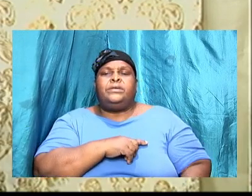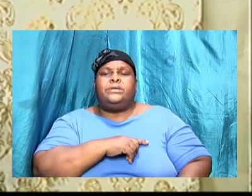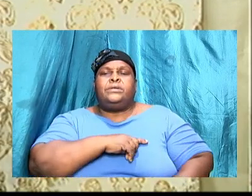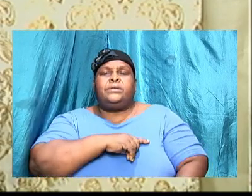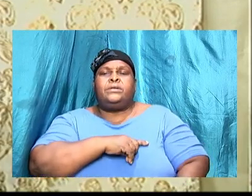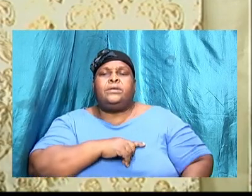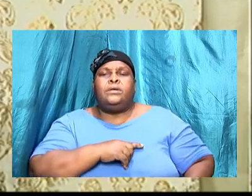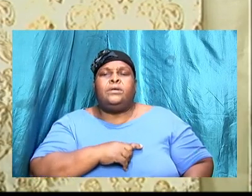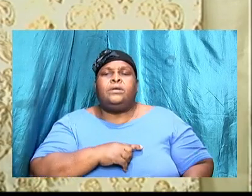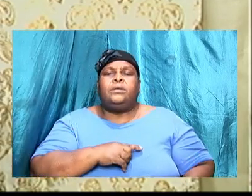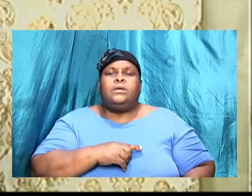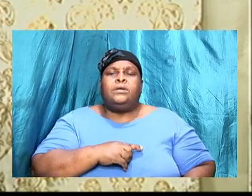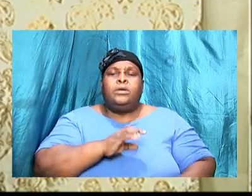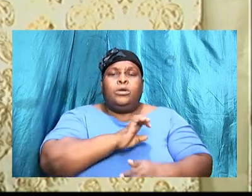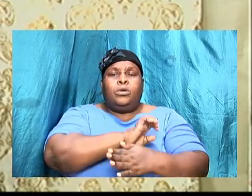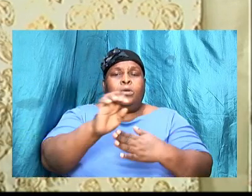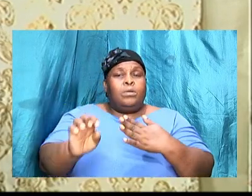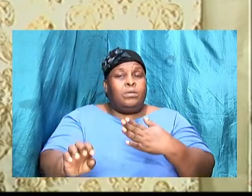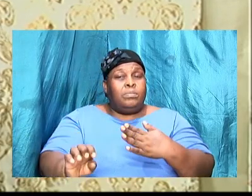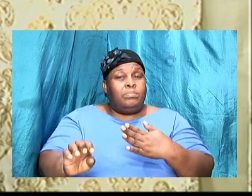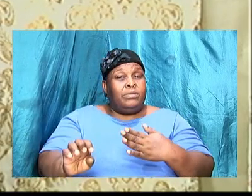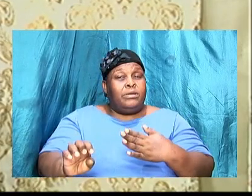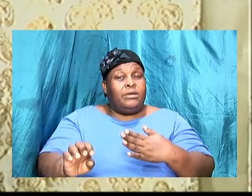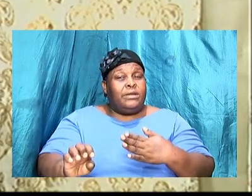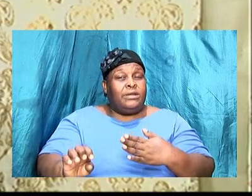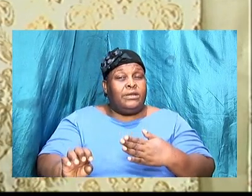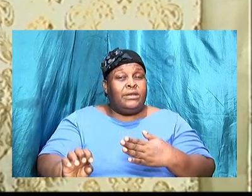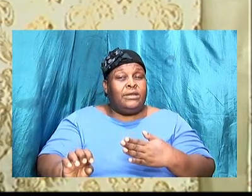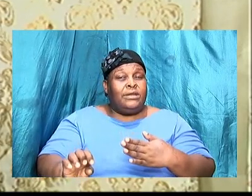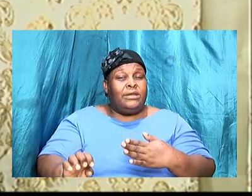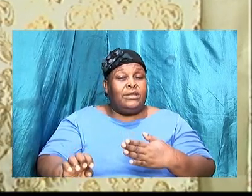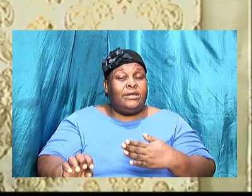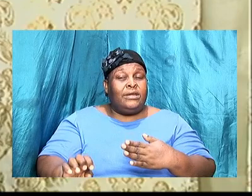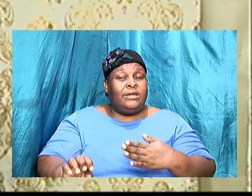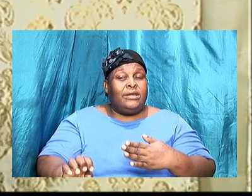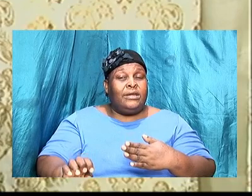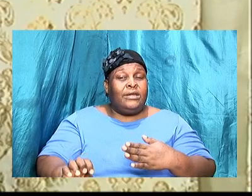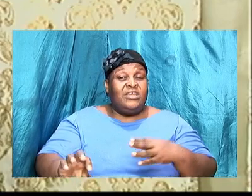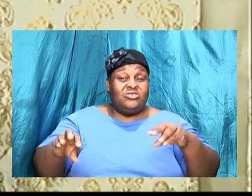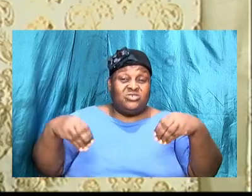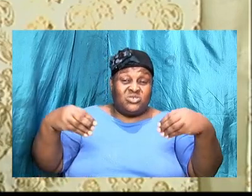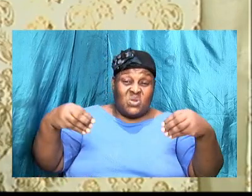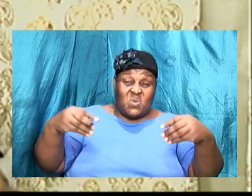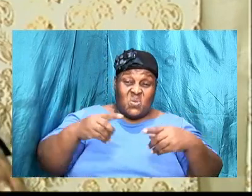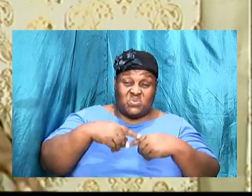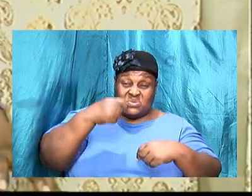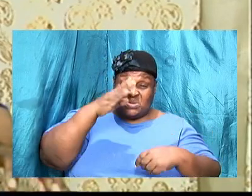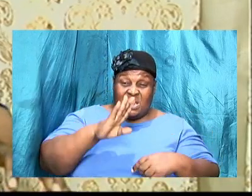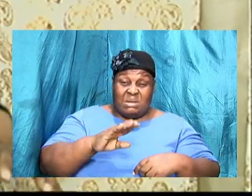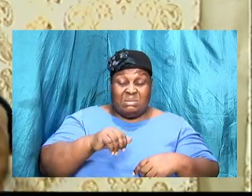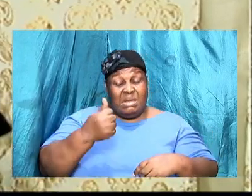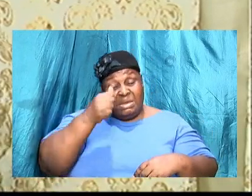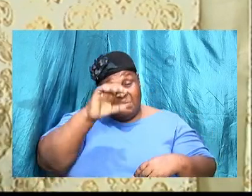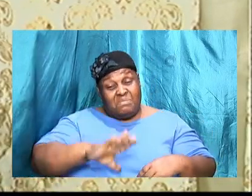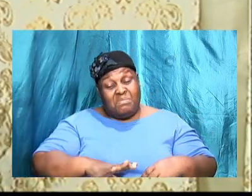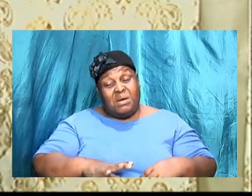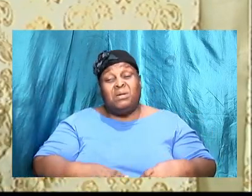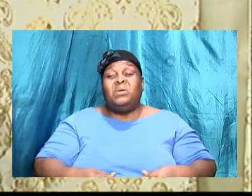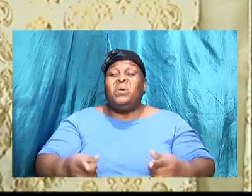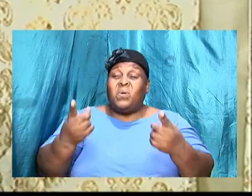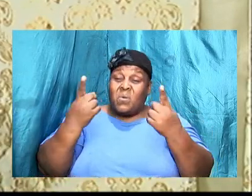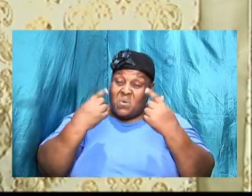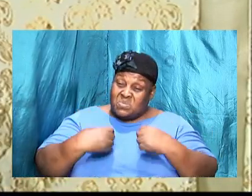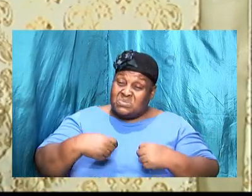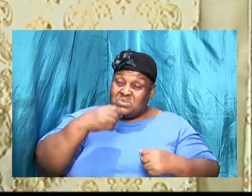should be completely sold out any man come to God must first deny himself we must be